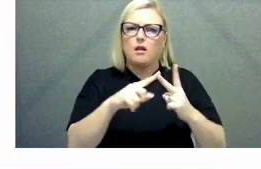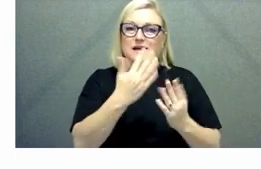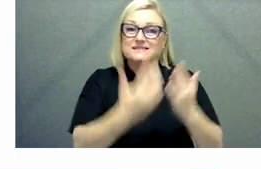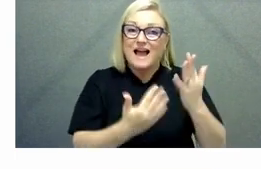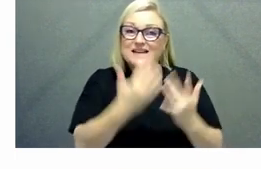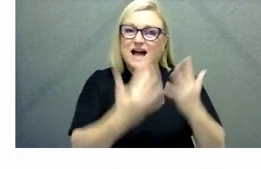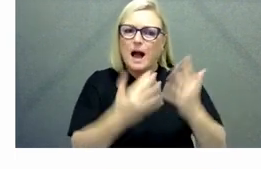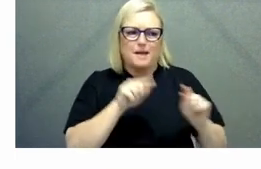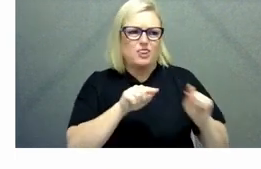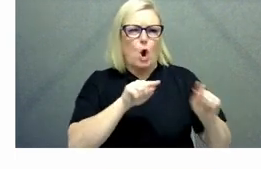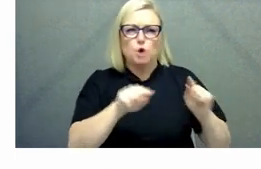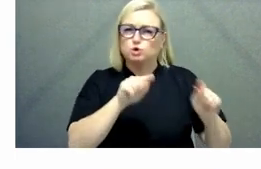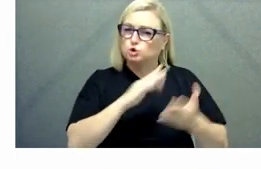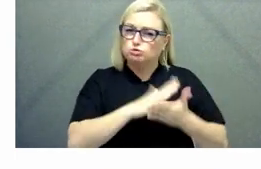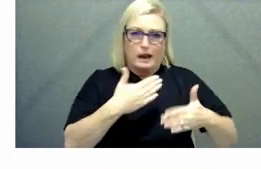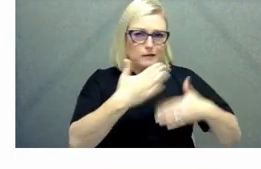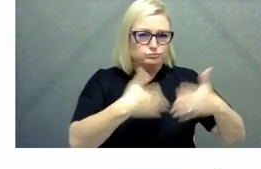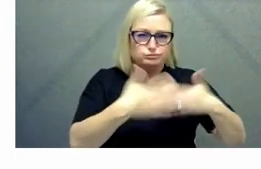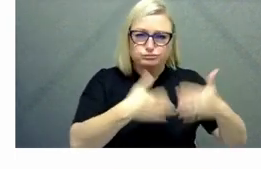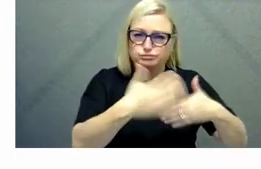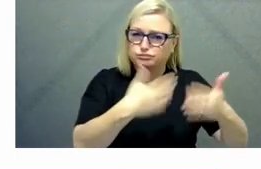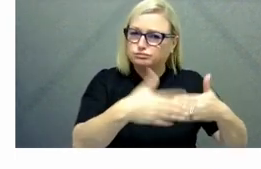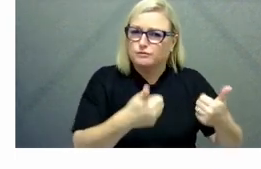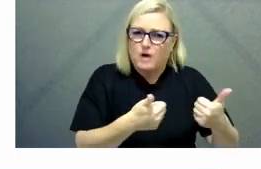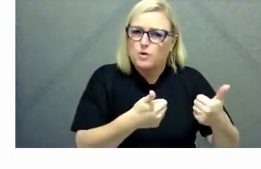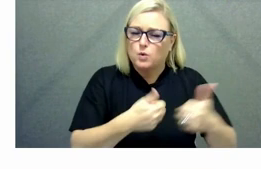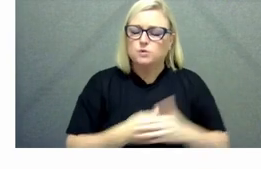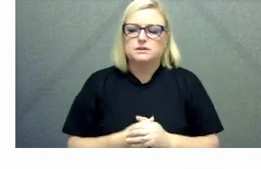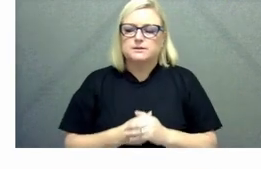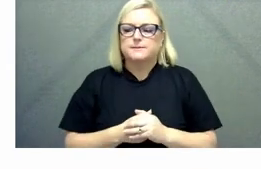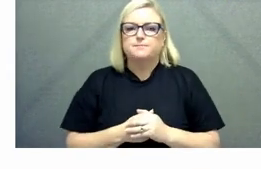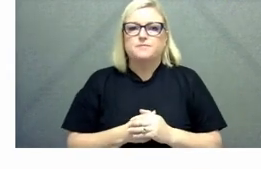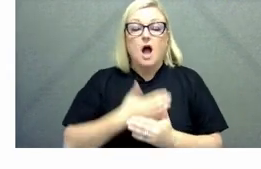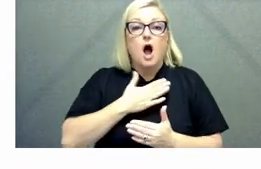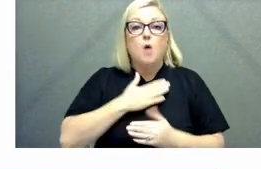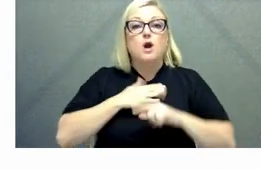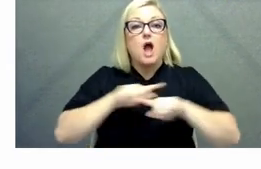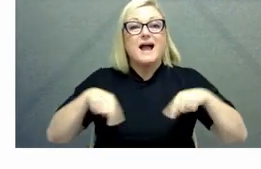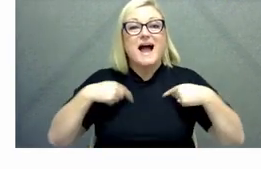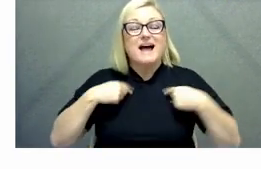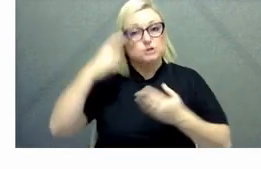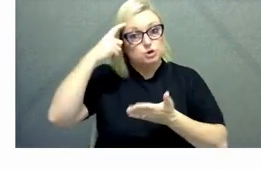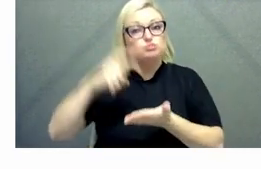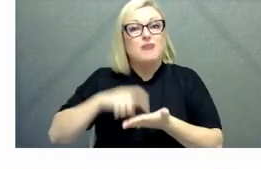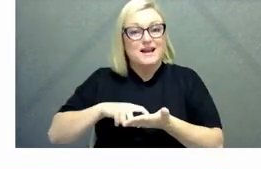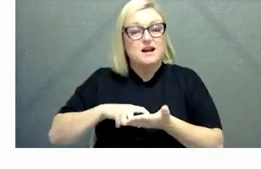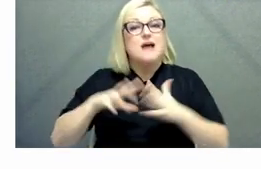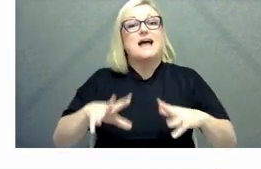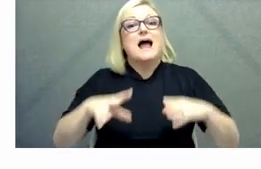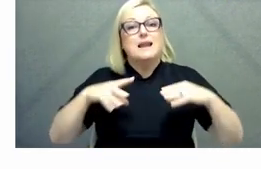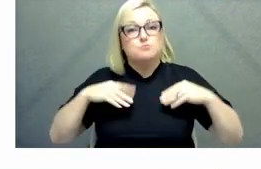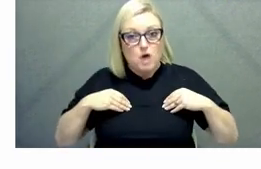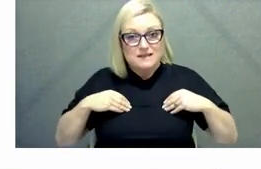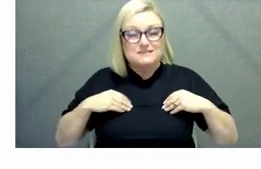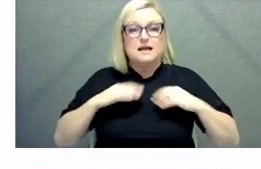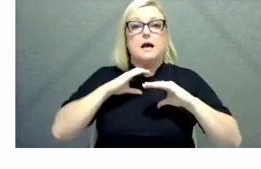being done there I I would love to see us um recognize and embrace communications and marketing um as as a